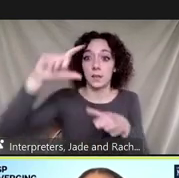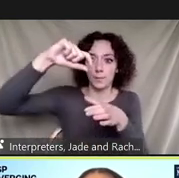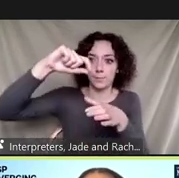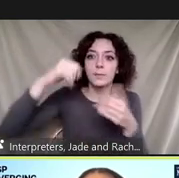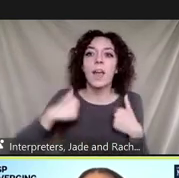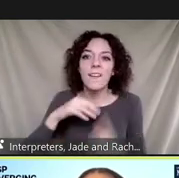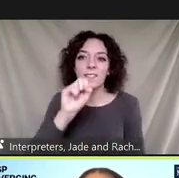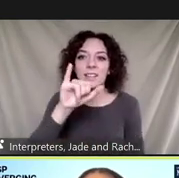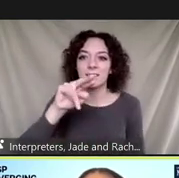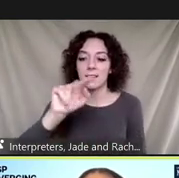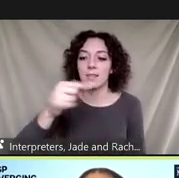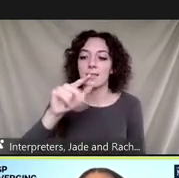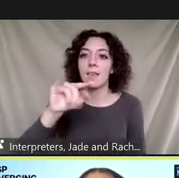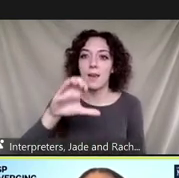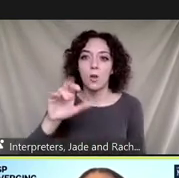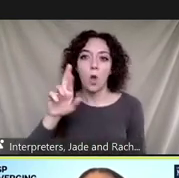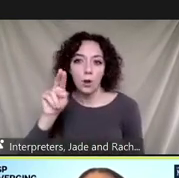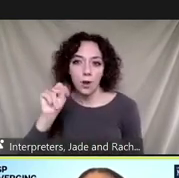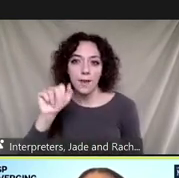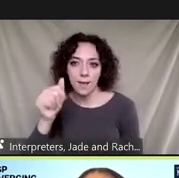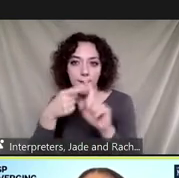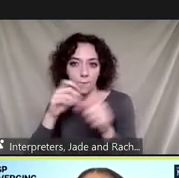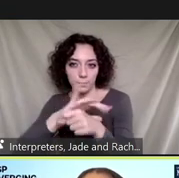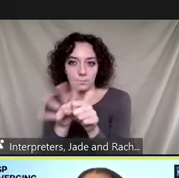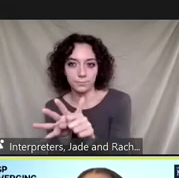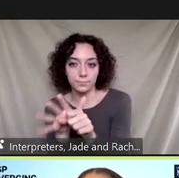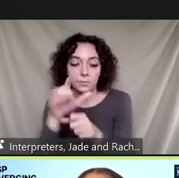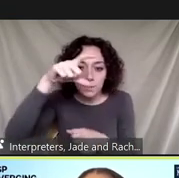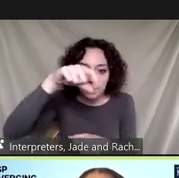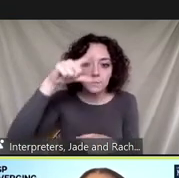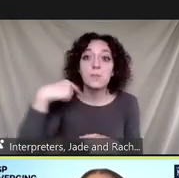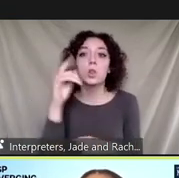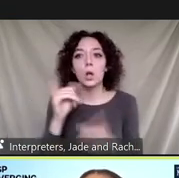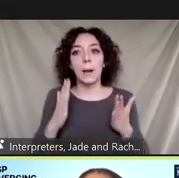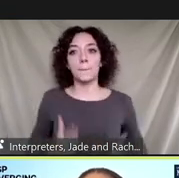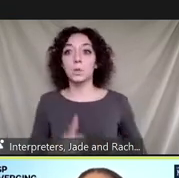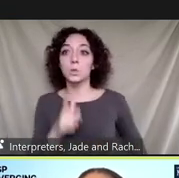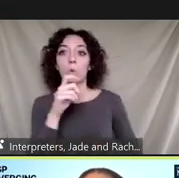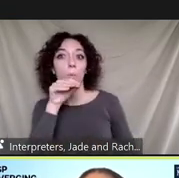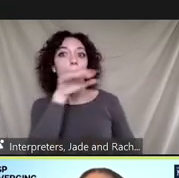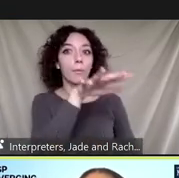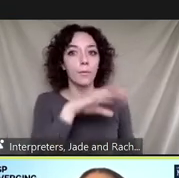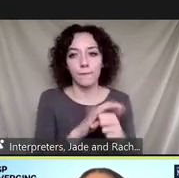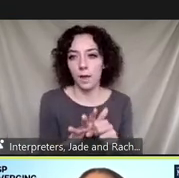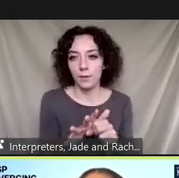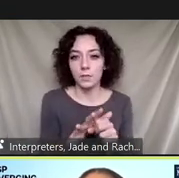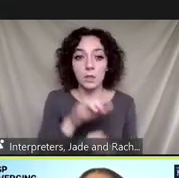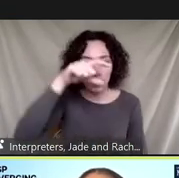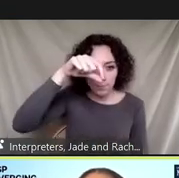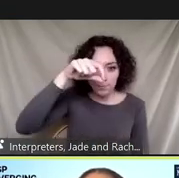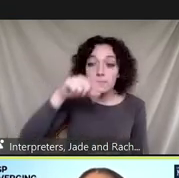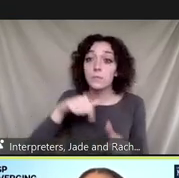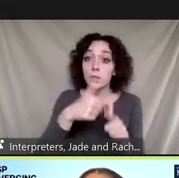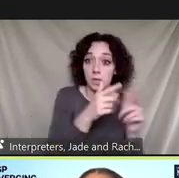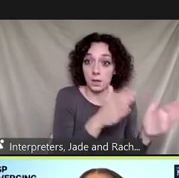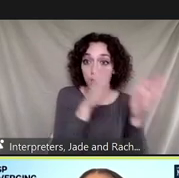code 2 rna to simulate a positive person shedding the virus the samples were put under three different environmental